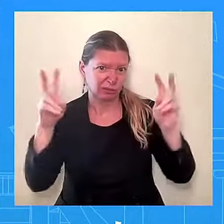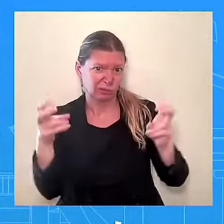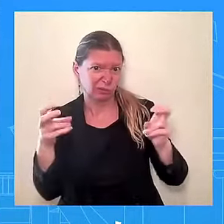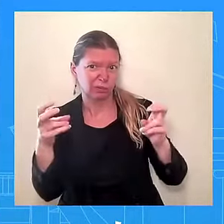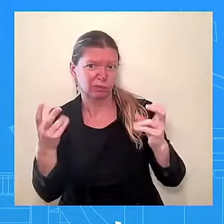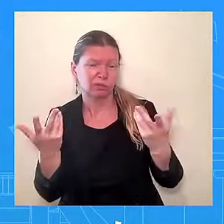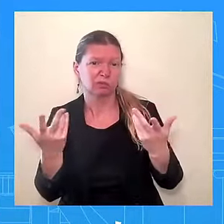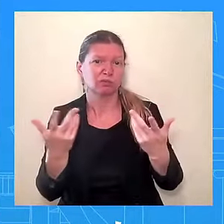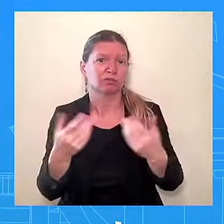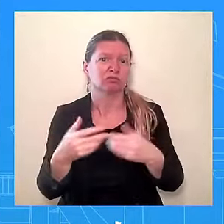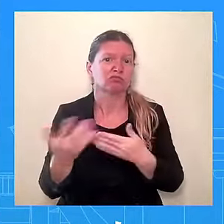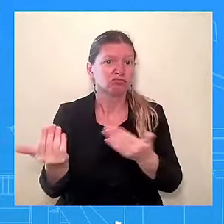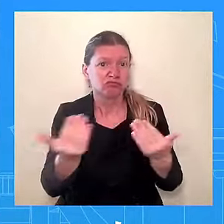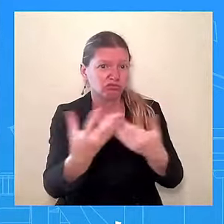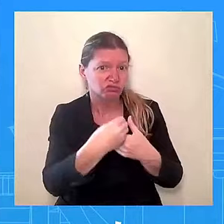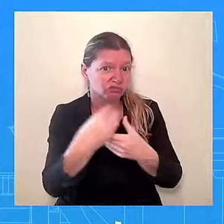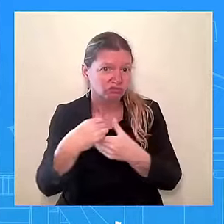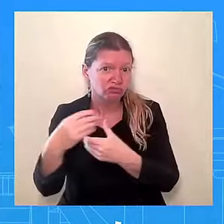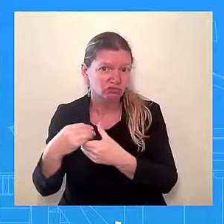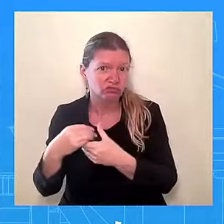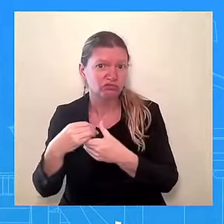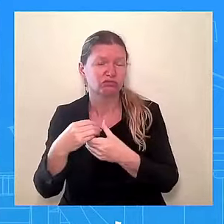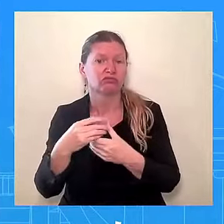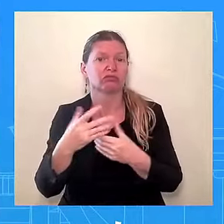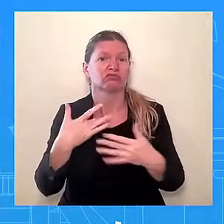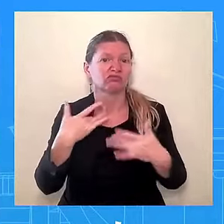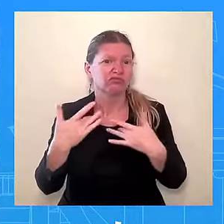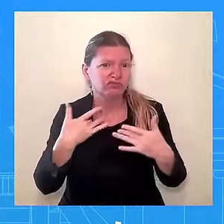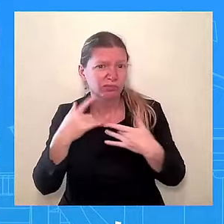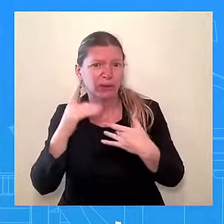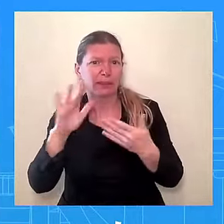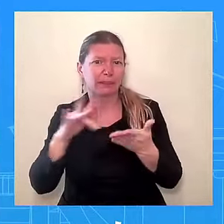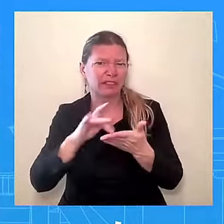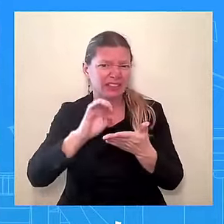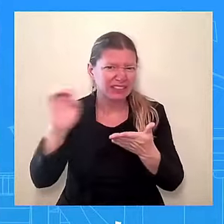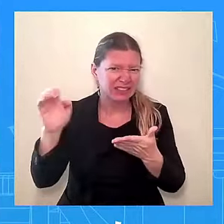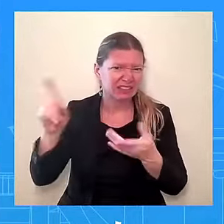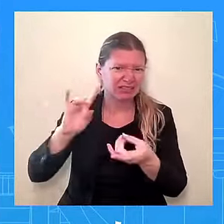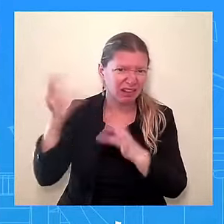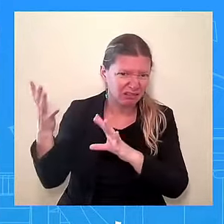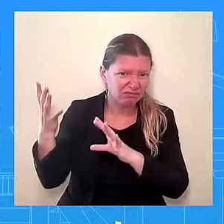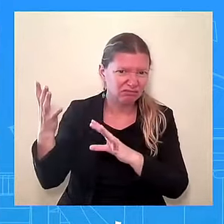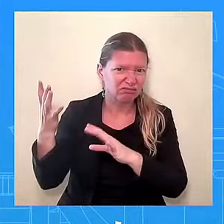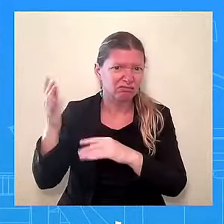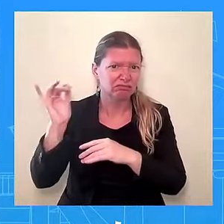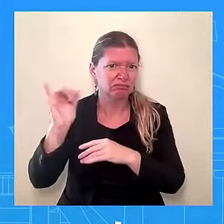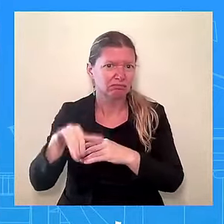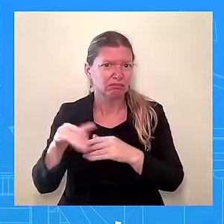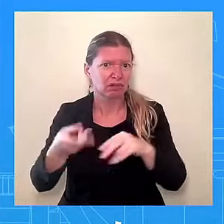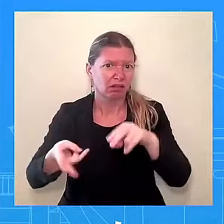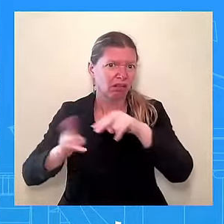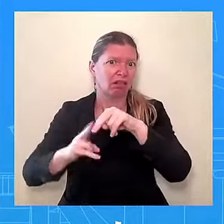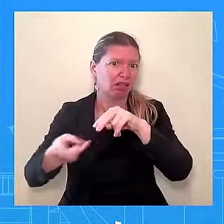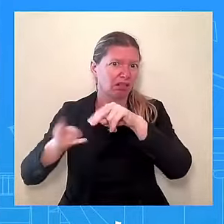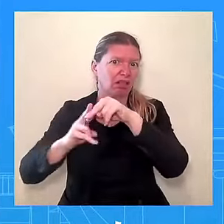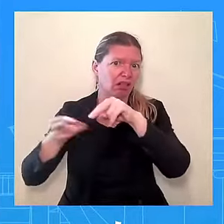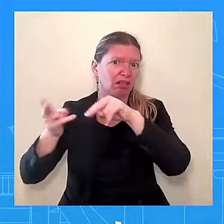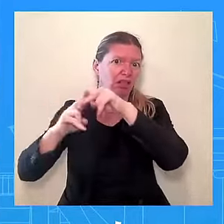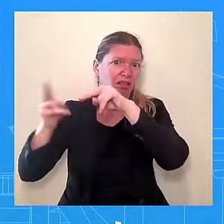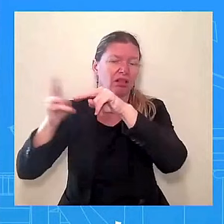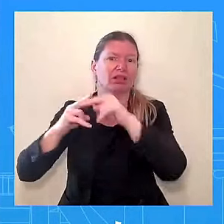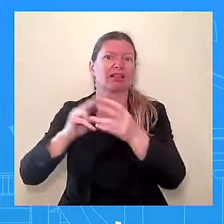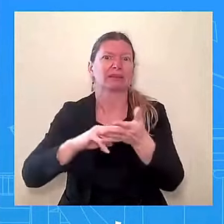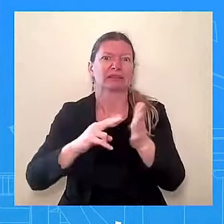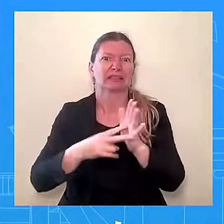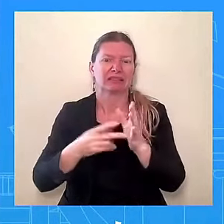violence in the Middle East with the escalation that we've seen with the concerns about an all-out war rising now and